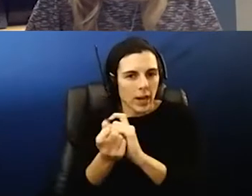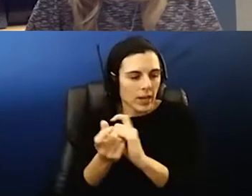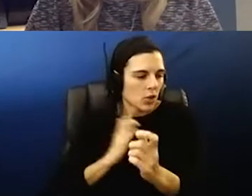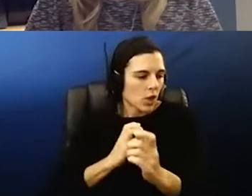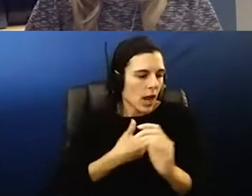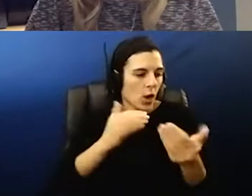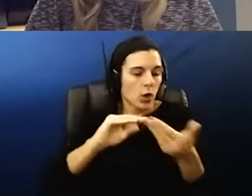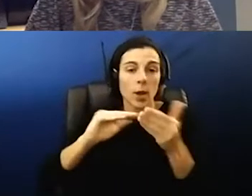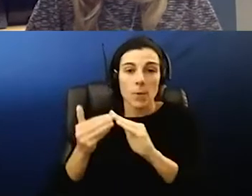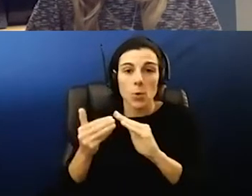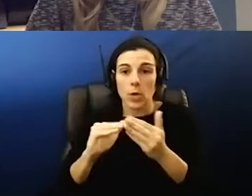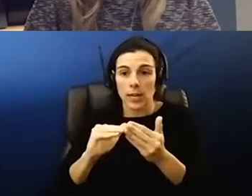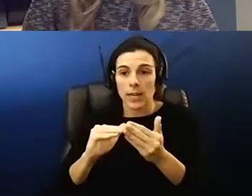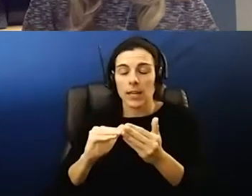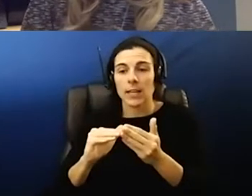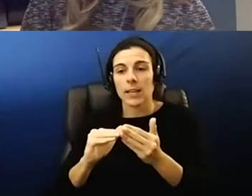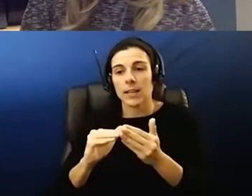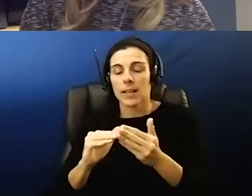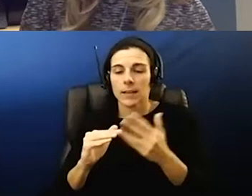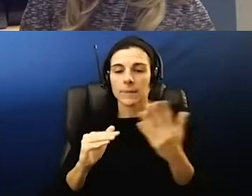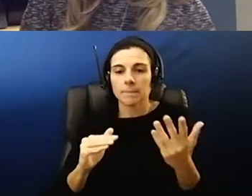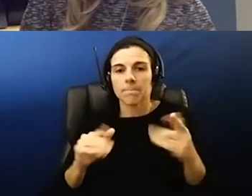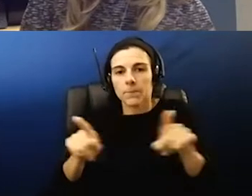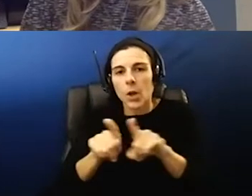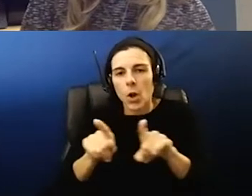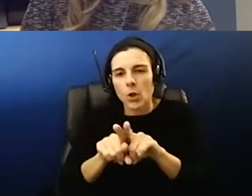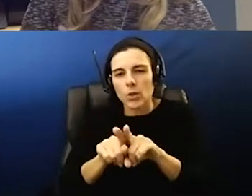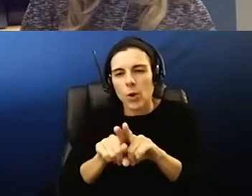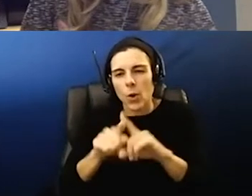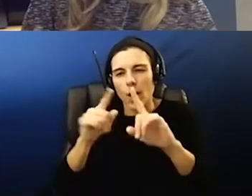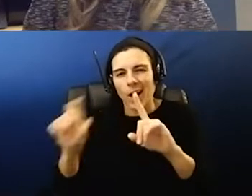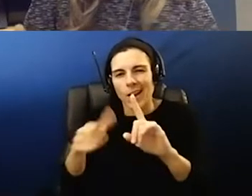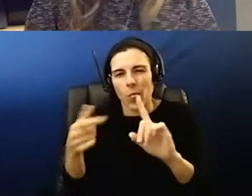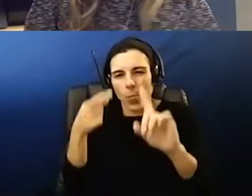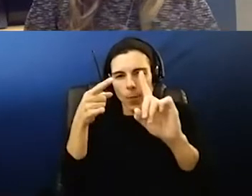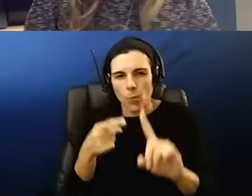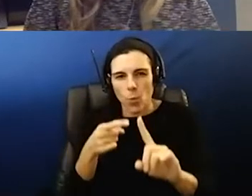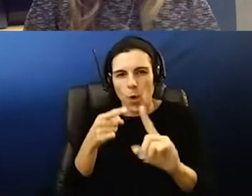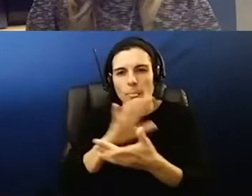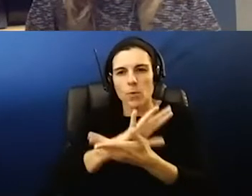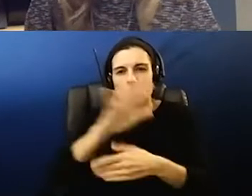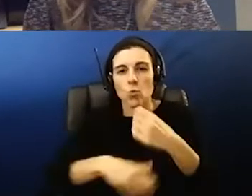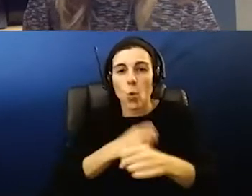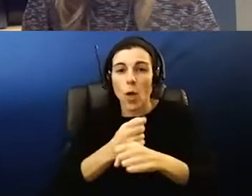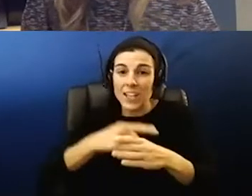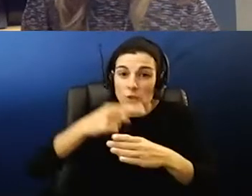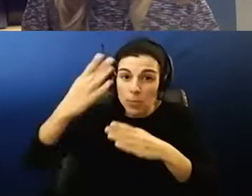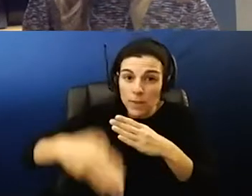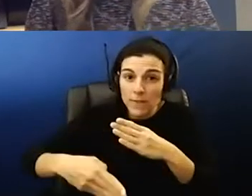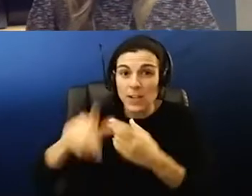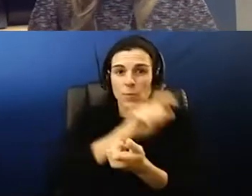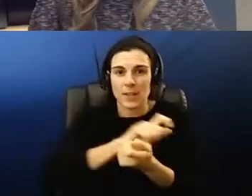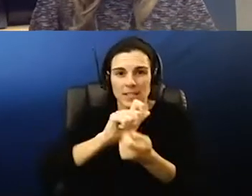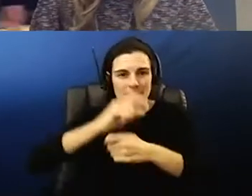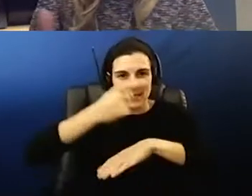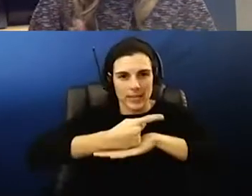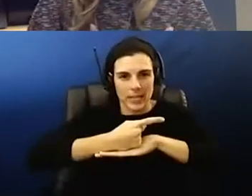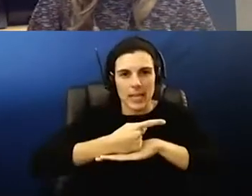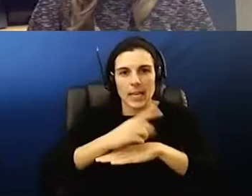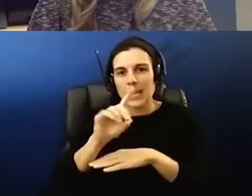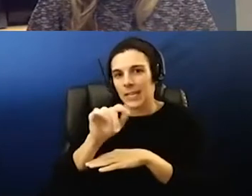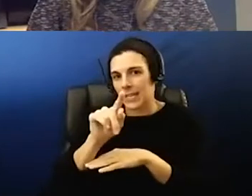has been and there's an also another point that the school year has to be finished by a date certain so